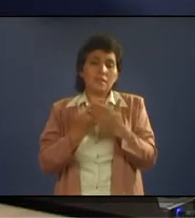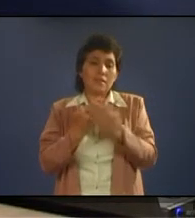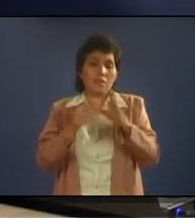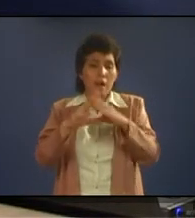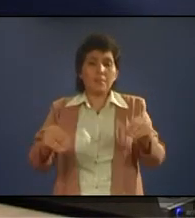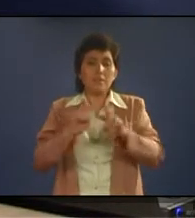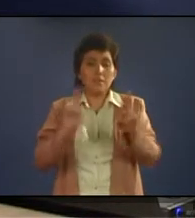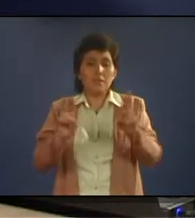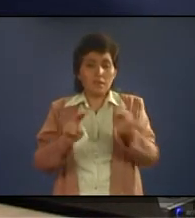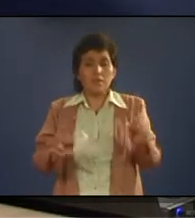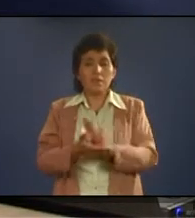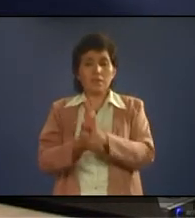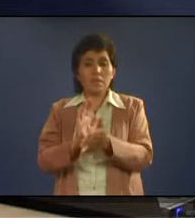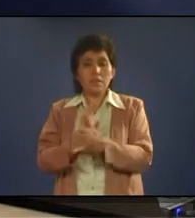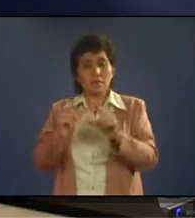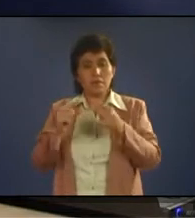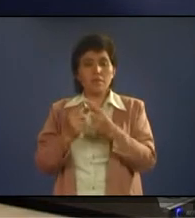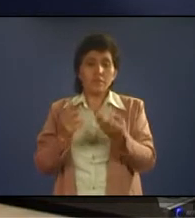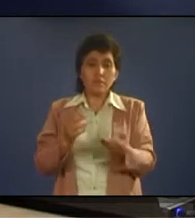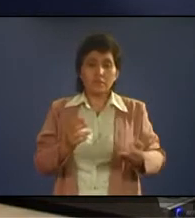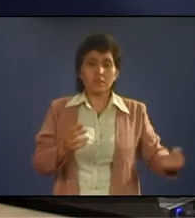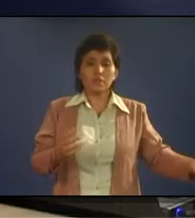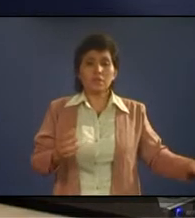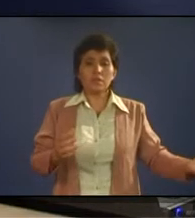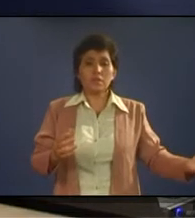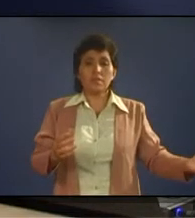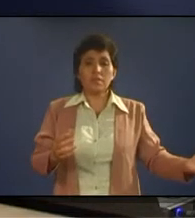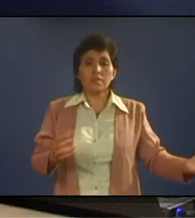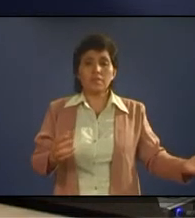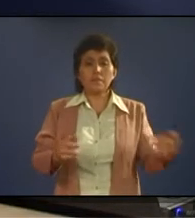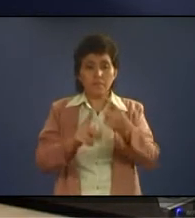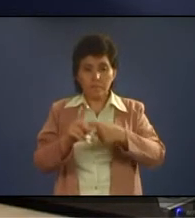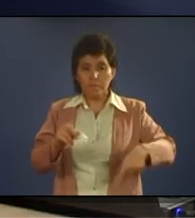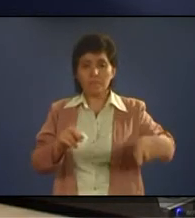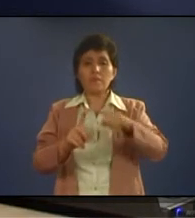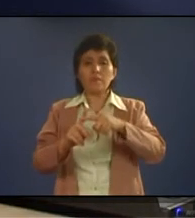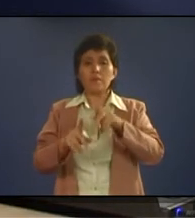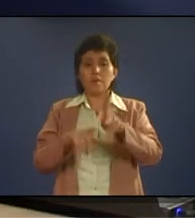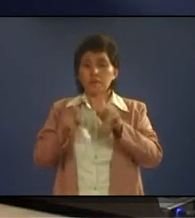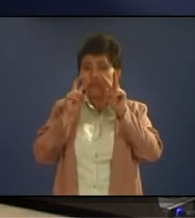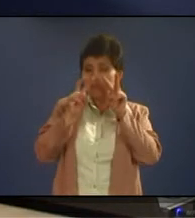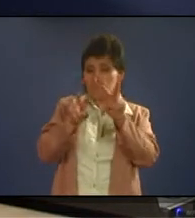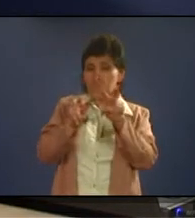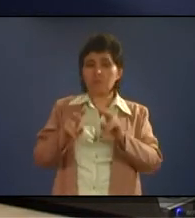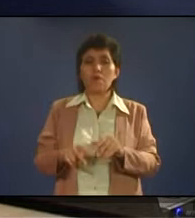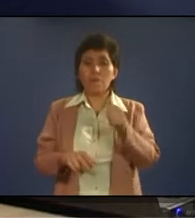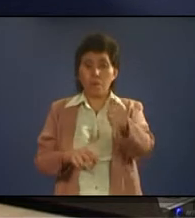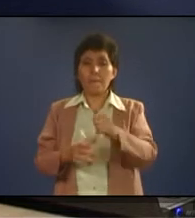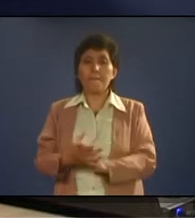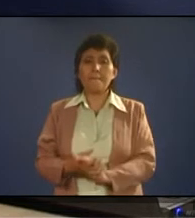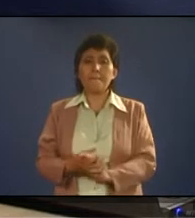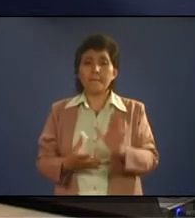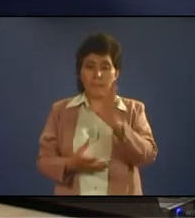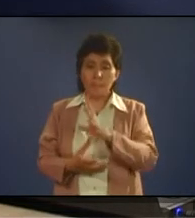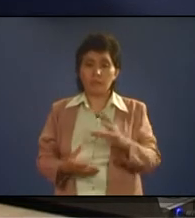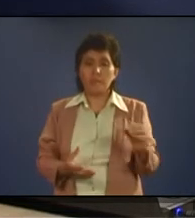when people are watching you and then when people are watching you, okay? Question